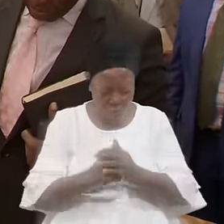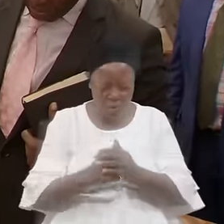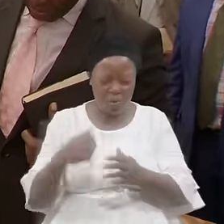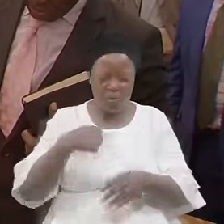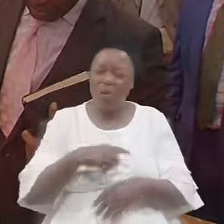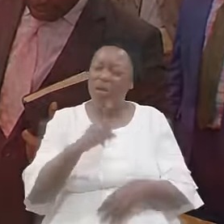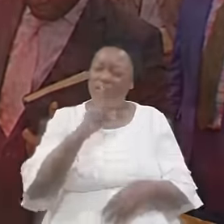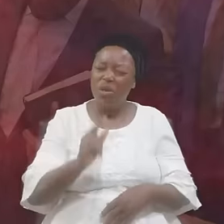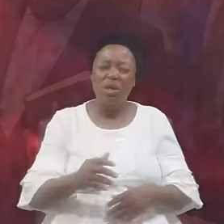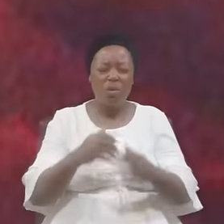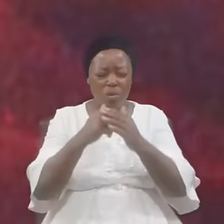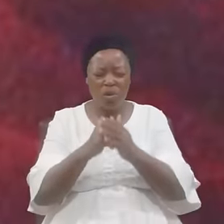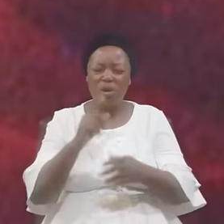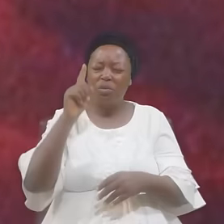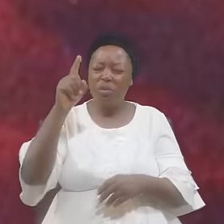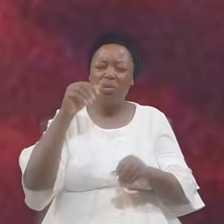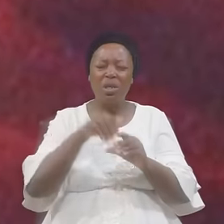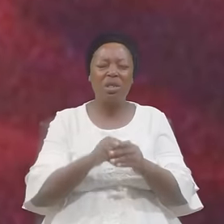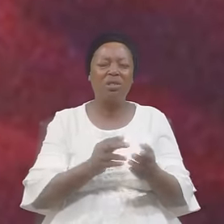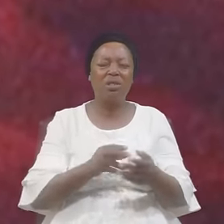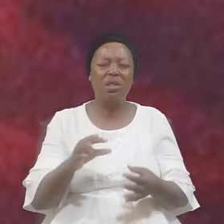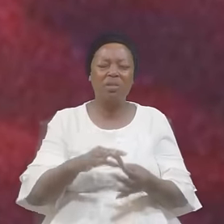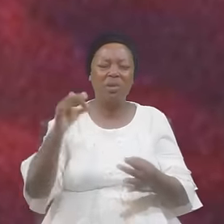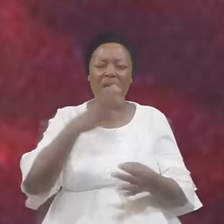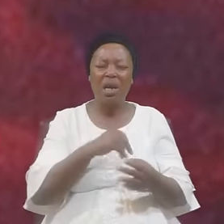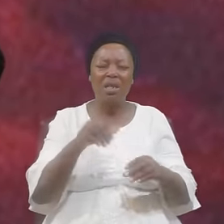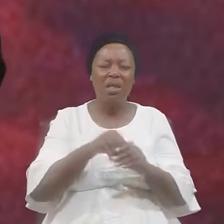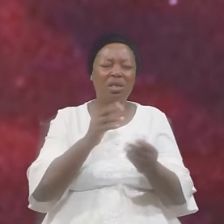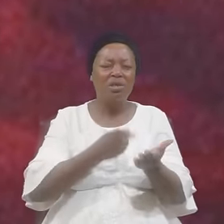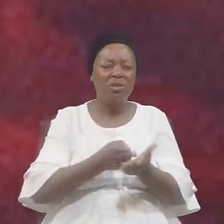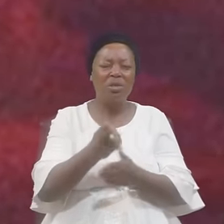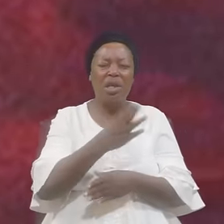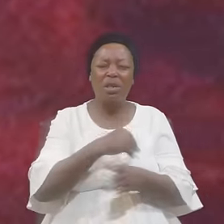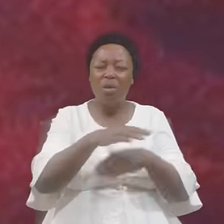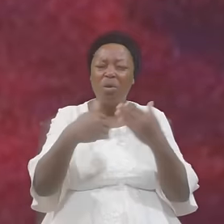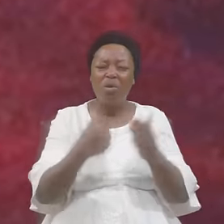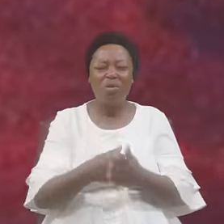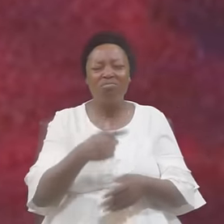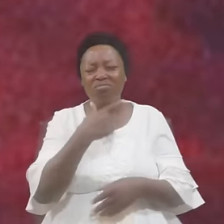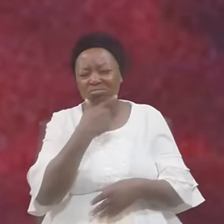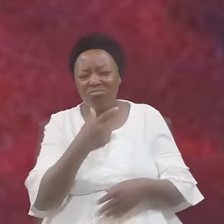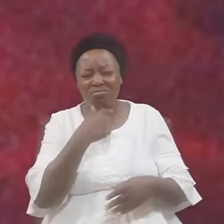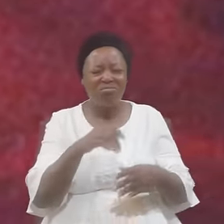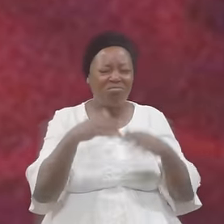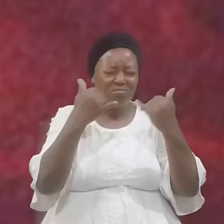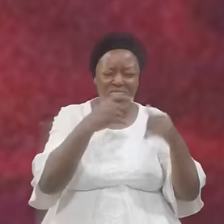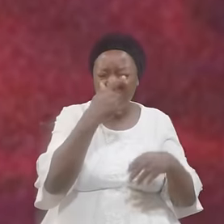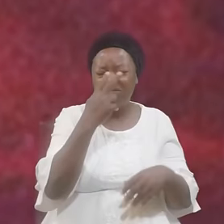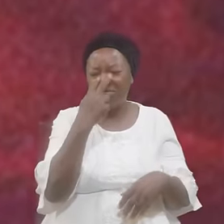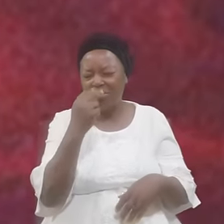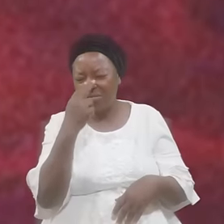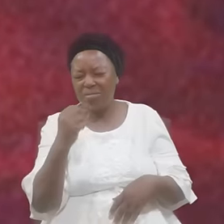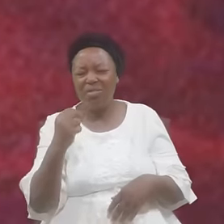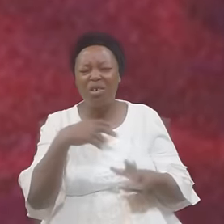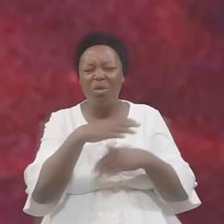in spirit and in truth And all frivolity, all carelessness All